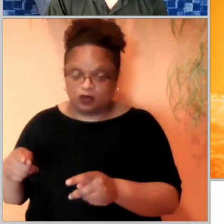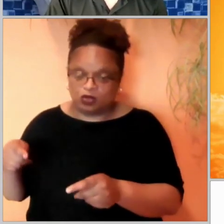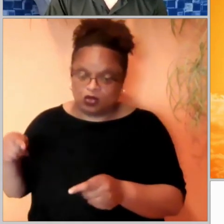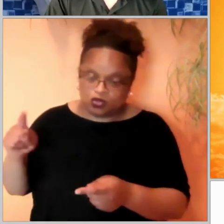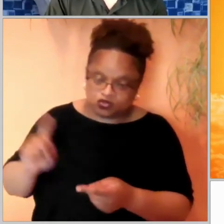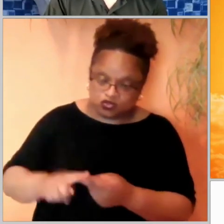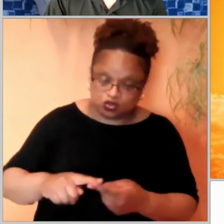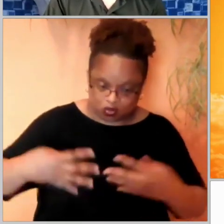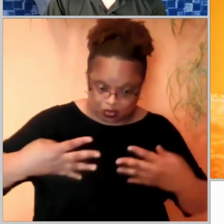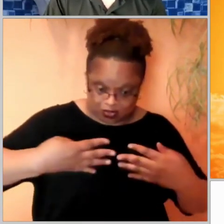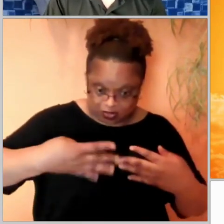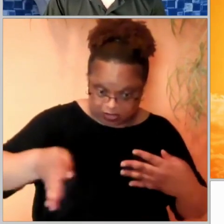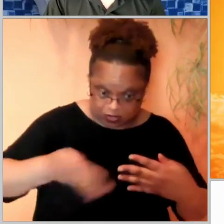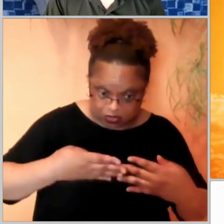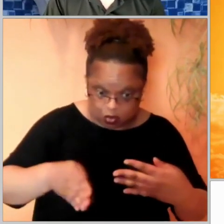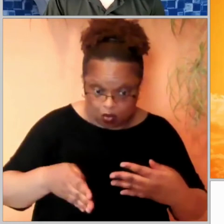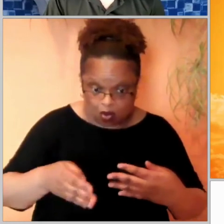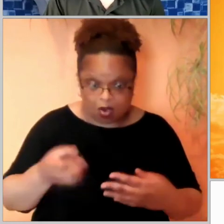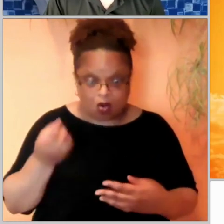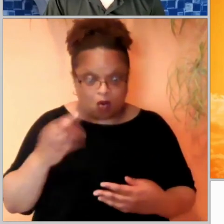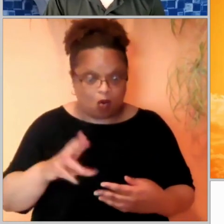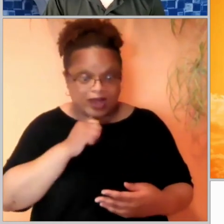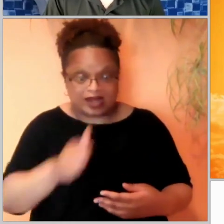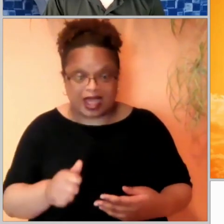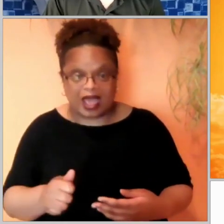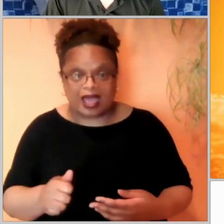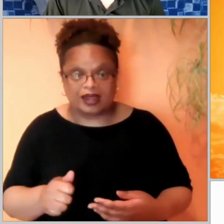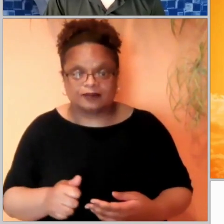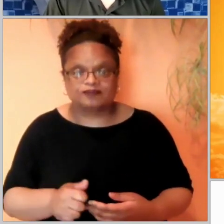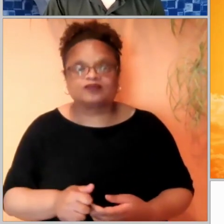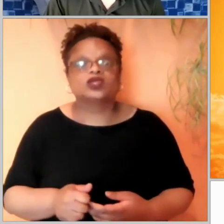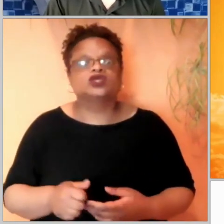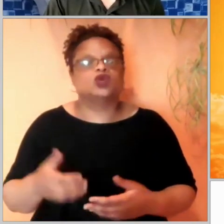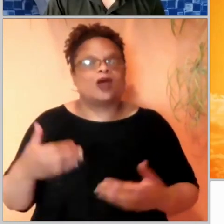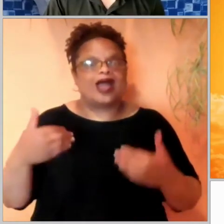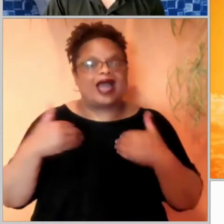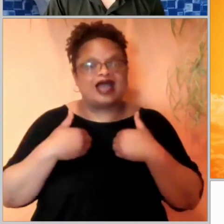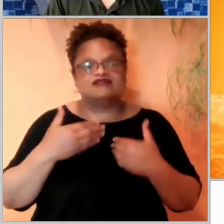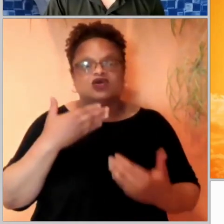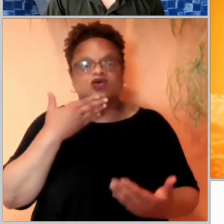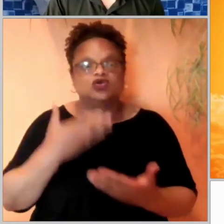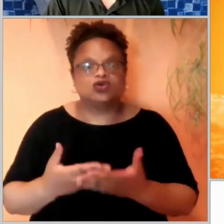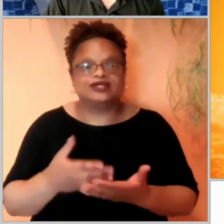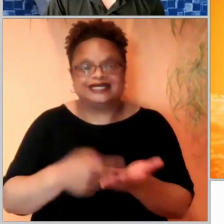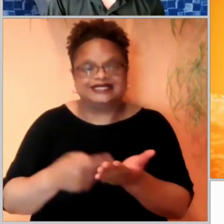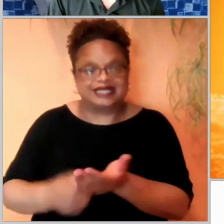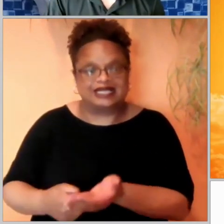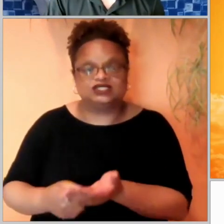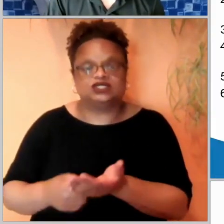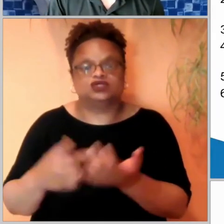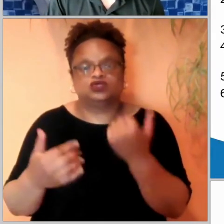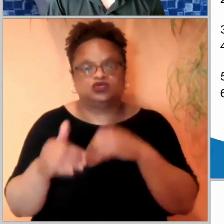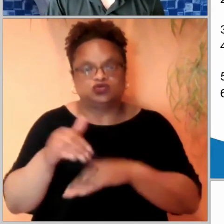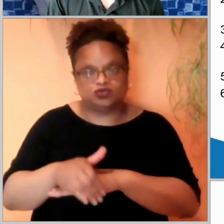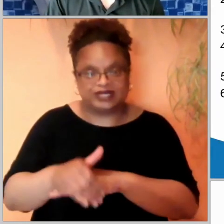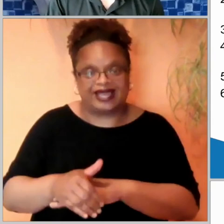and the protection of the good shepherd? May you have a great discussion tonight. God bless you.